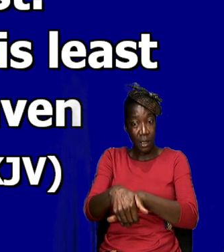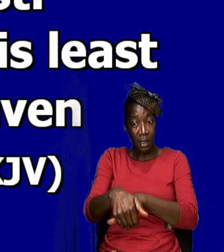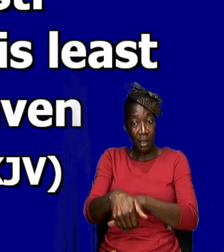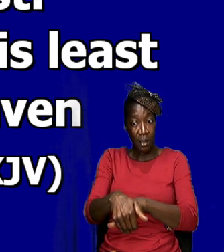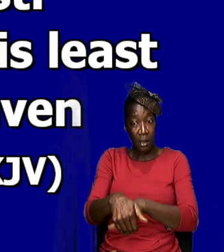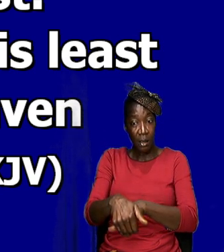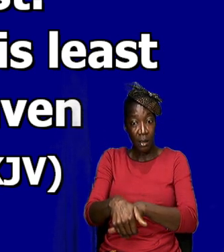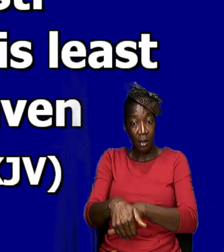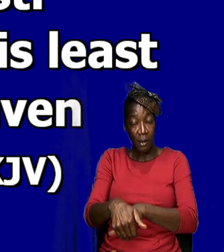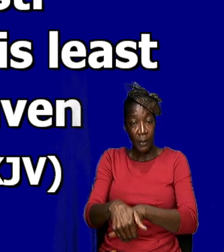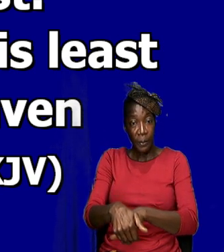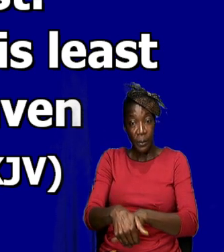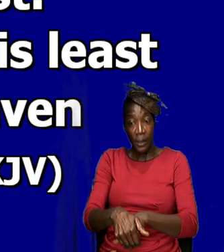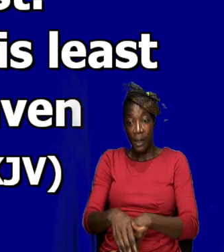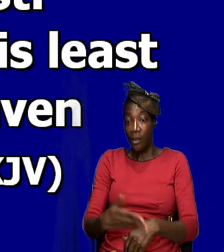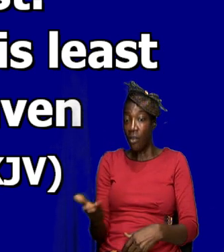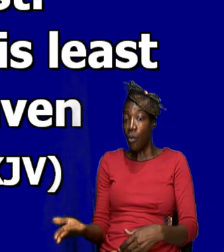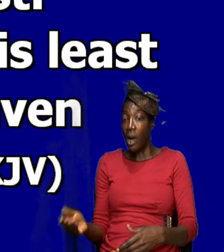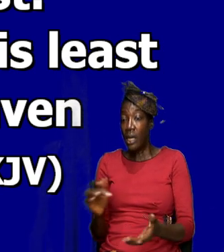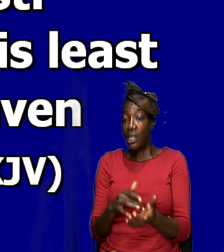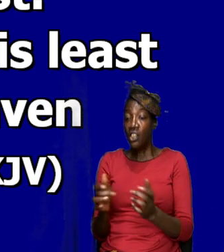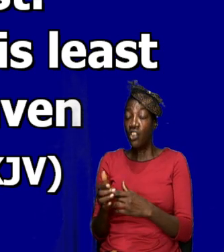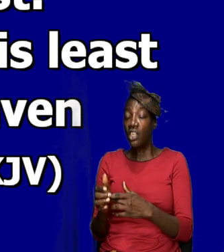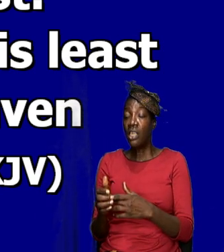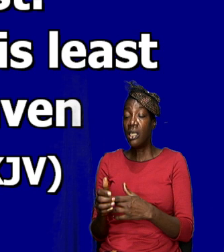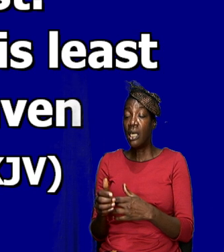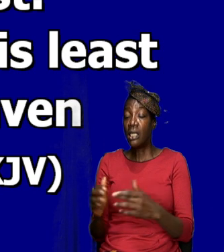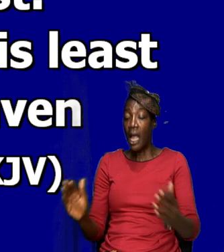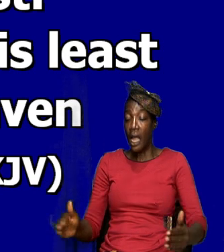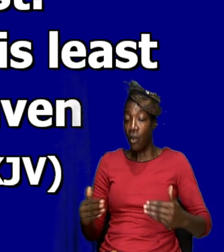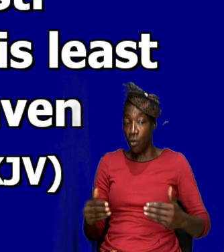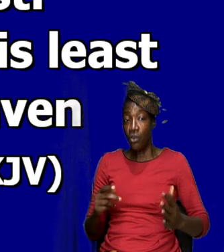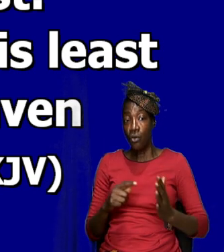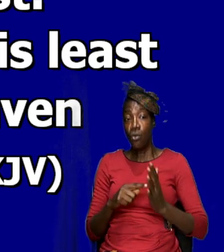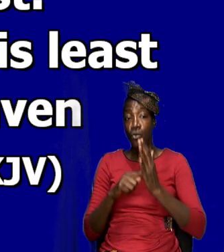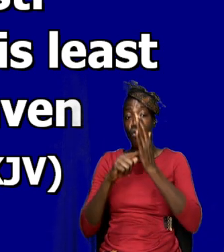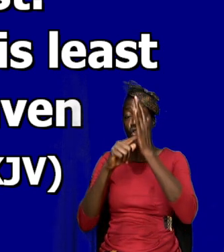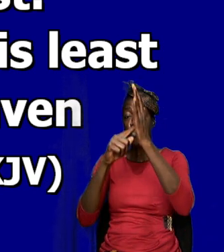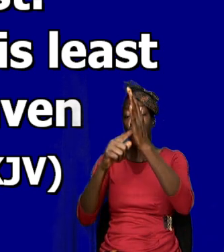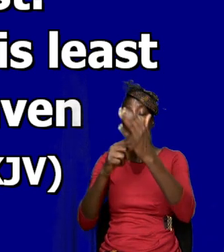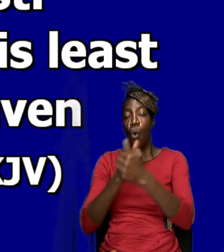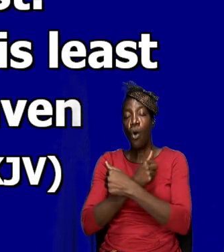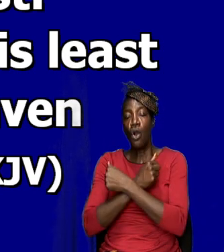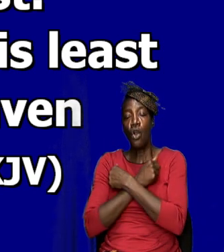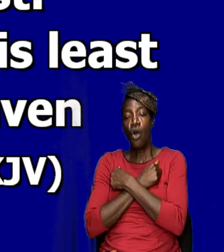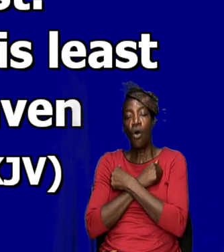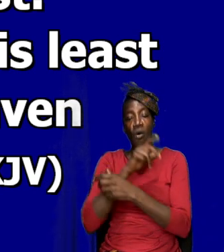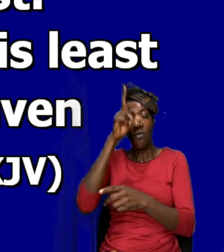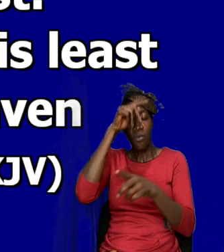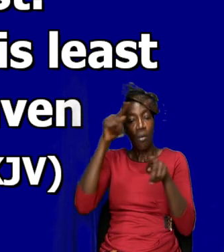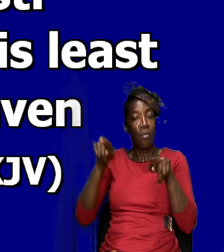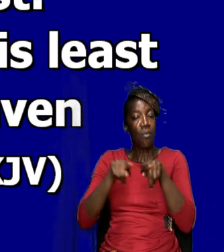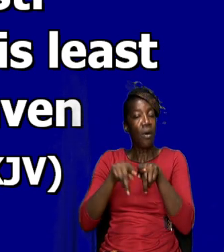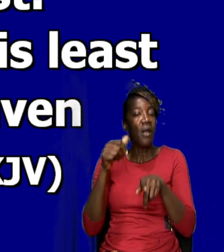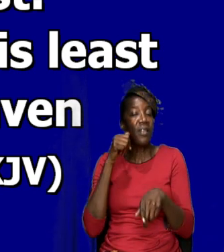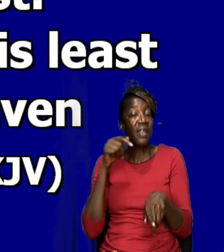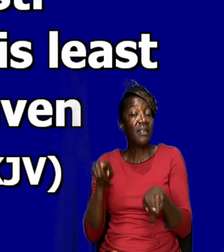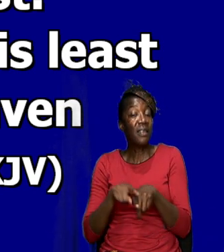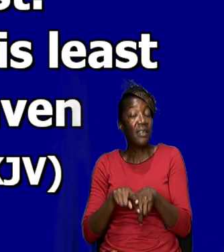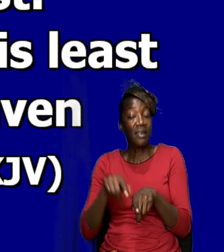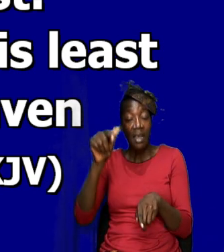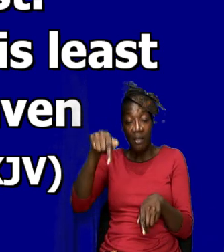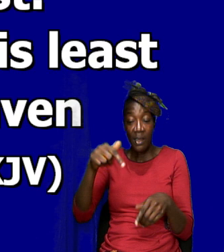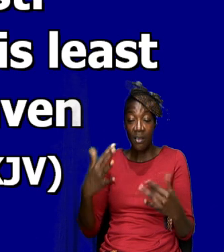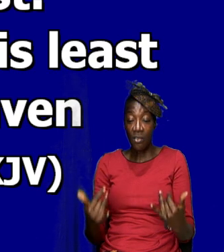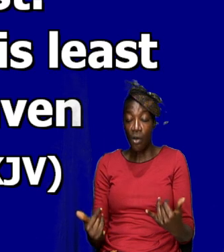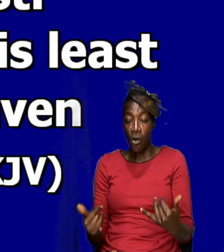encouraged us to show love to our brethren this is how they are people are to